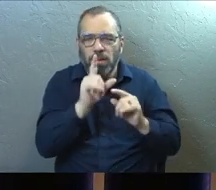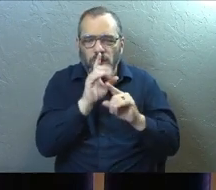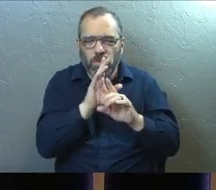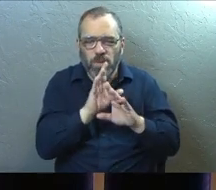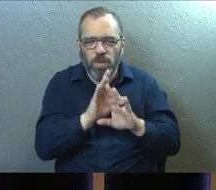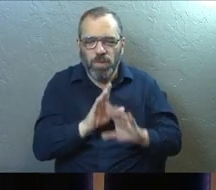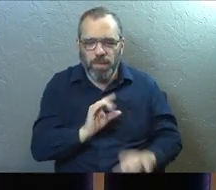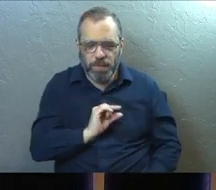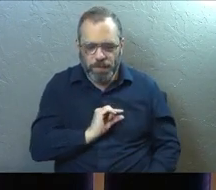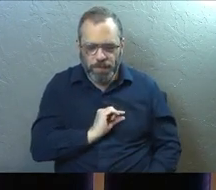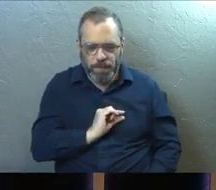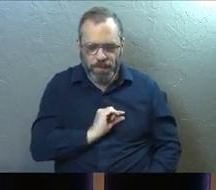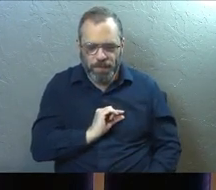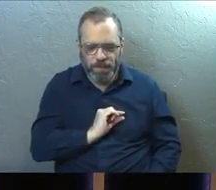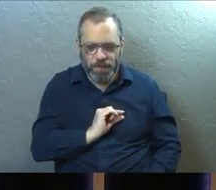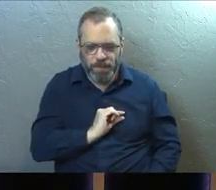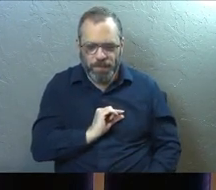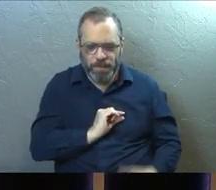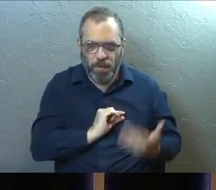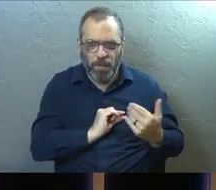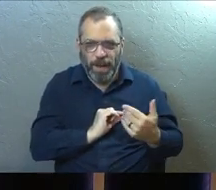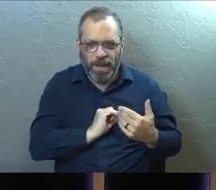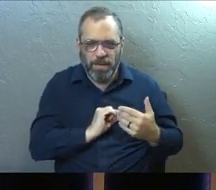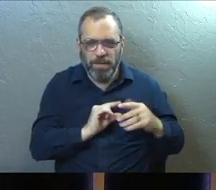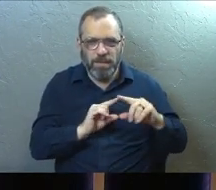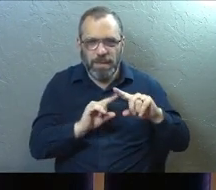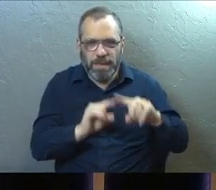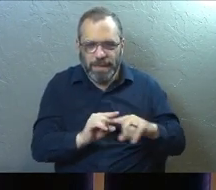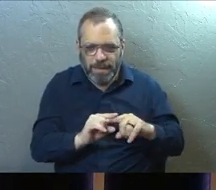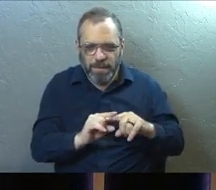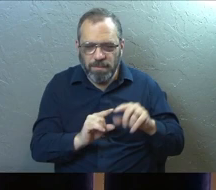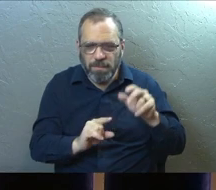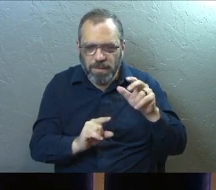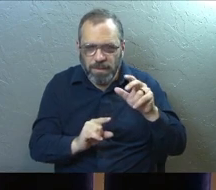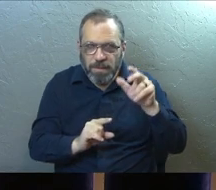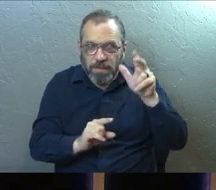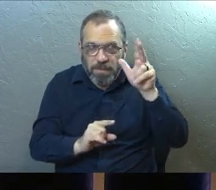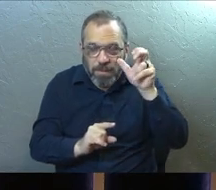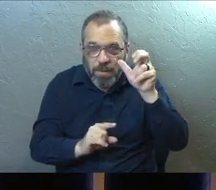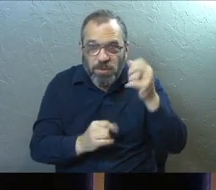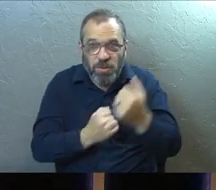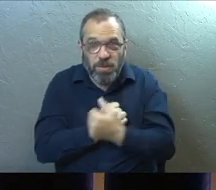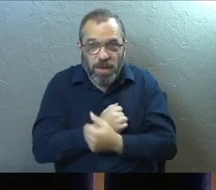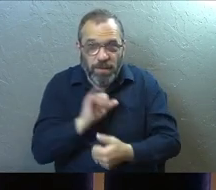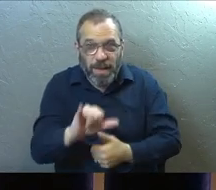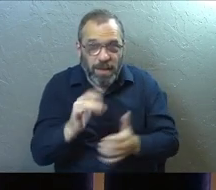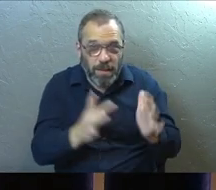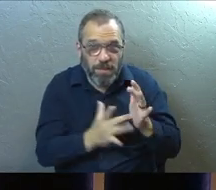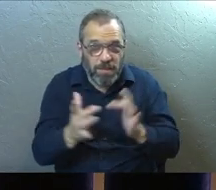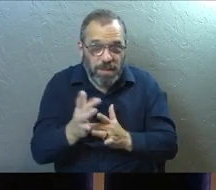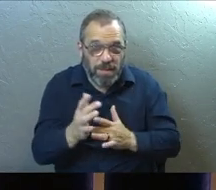still quiet voice that waits for me to lean in and listen and to seek him. Do you love that about Jesus?